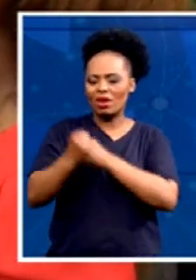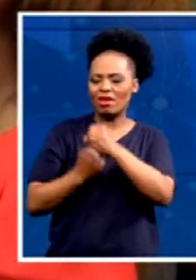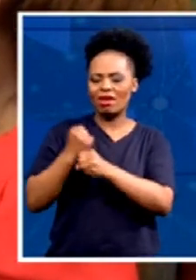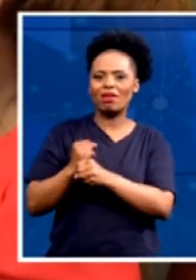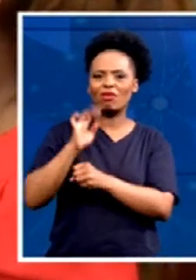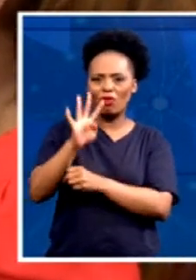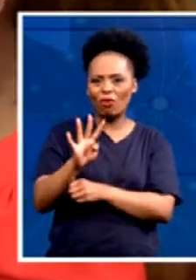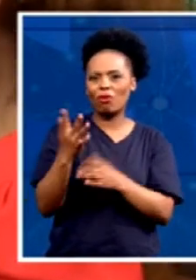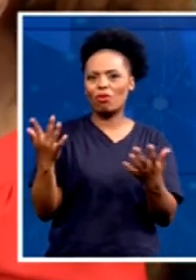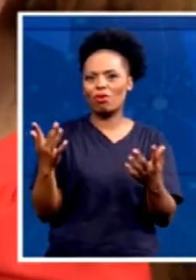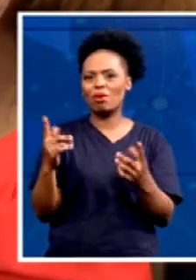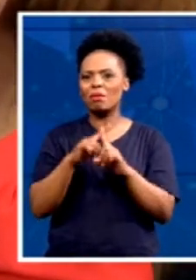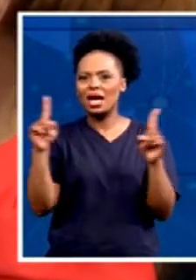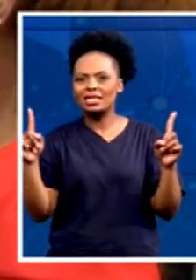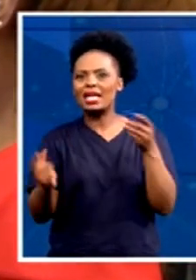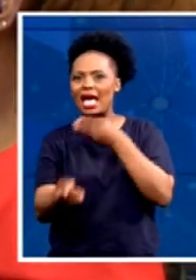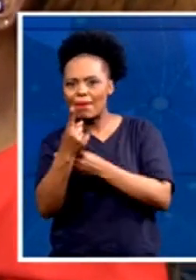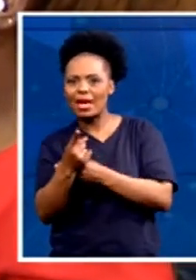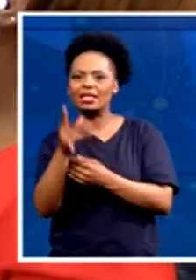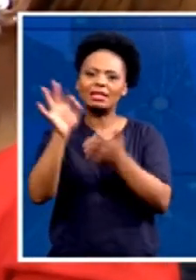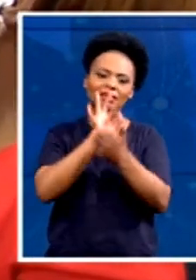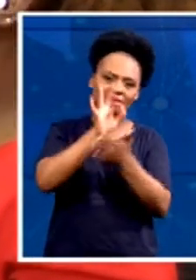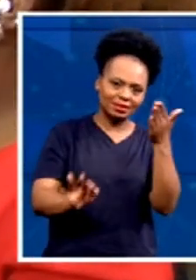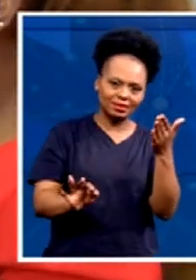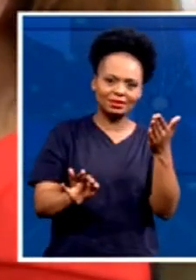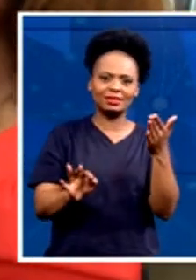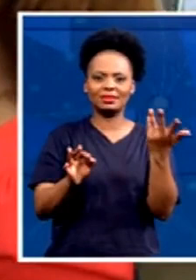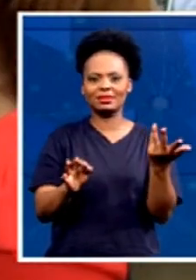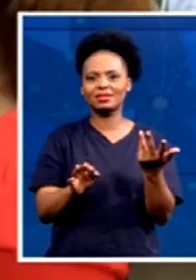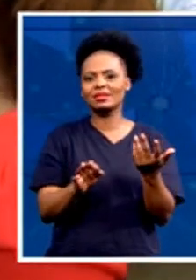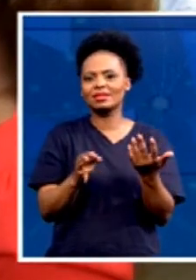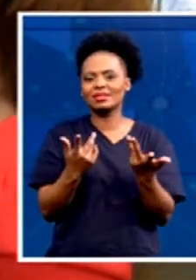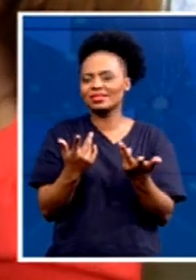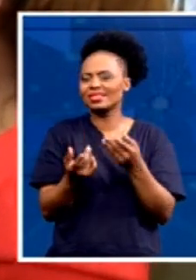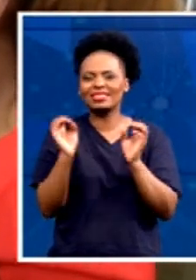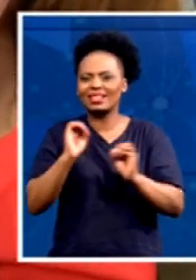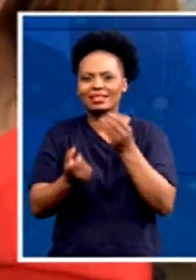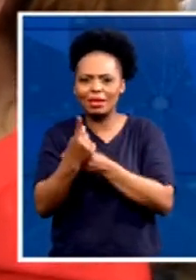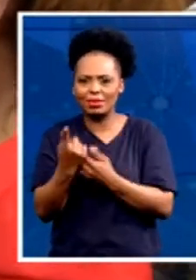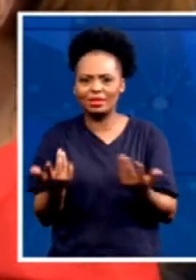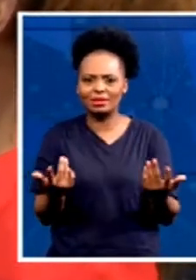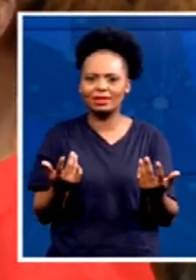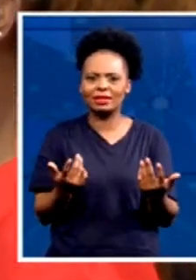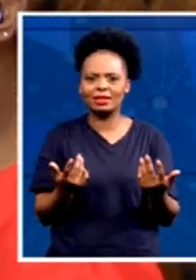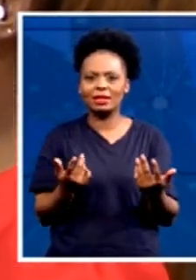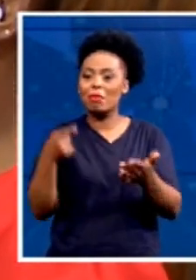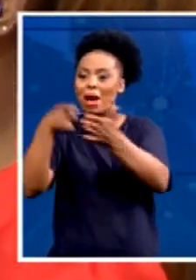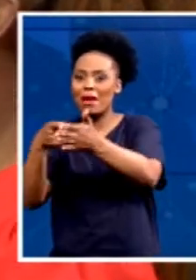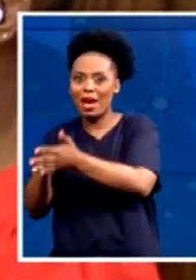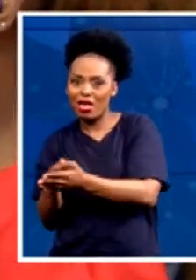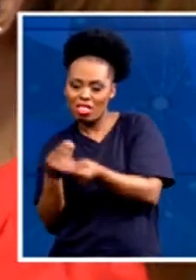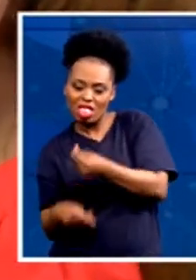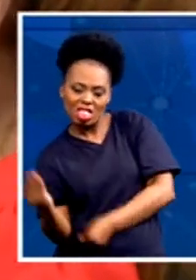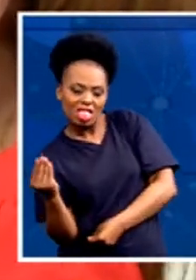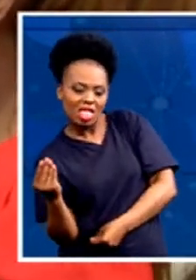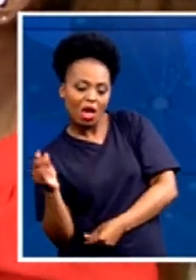time, give you a sweater, give you a cap and buy your vote. We don't buy votes, okay? We do what we